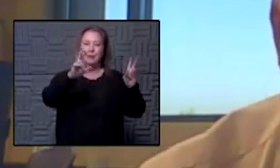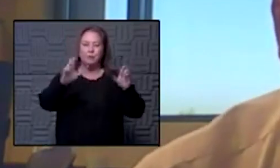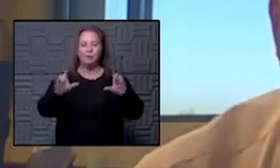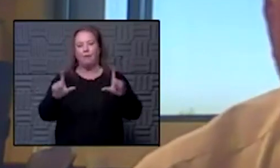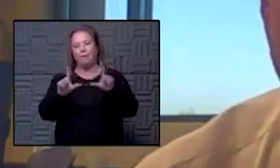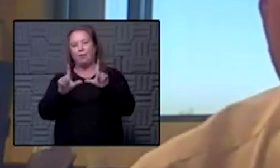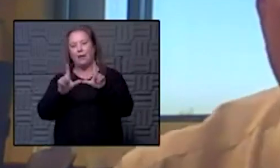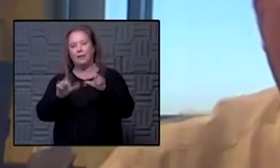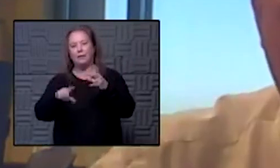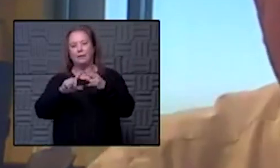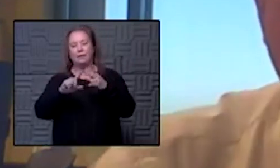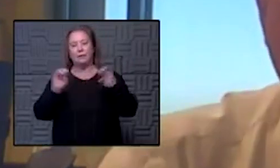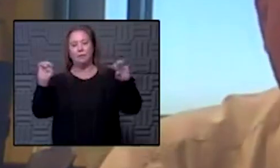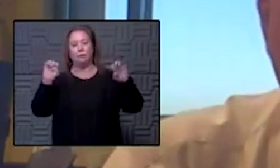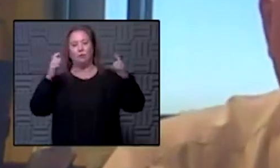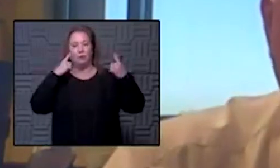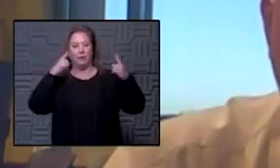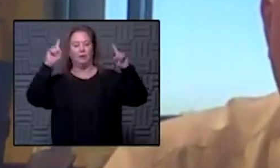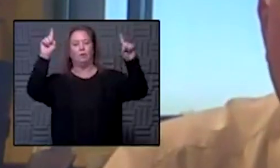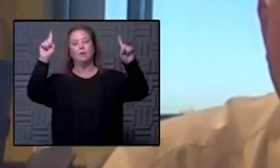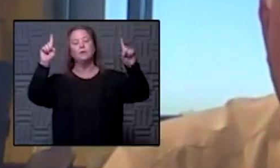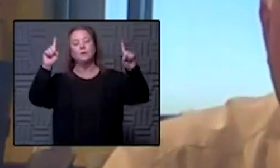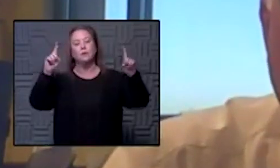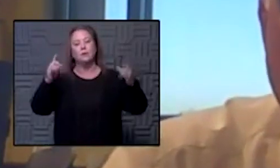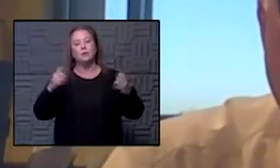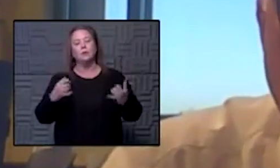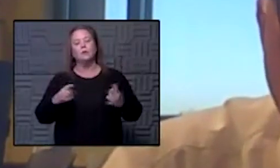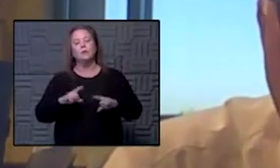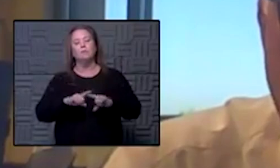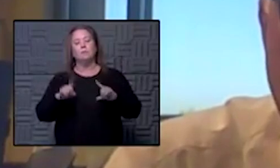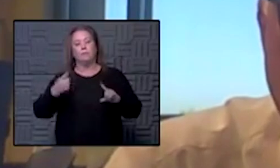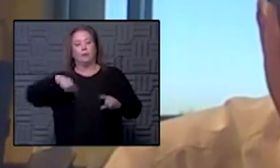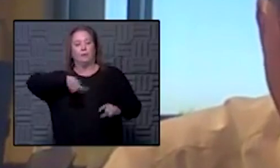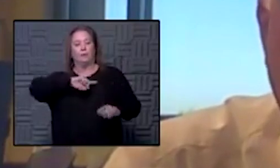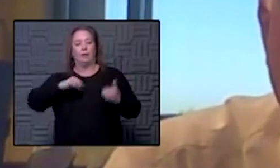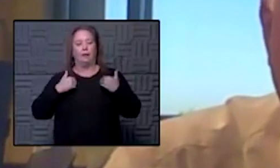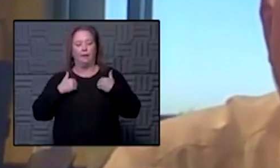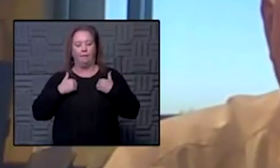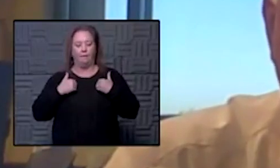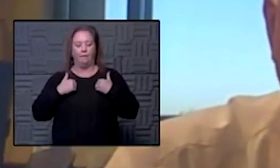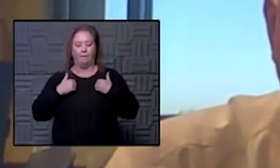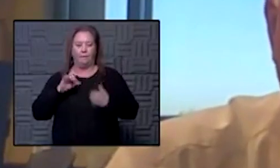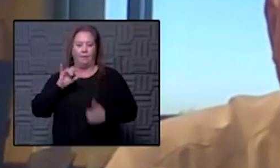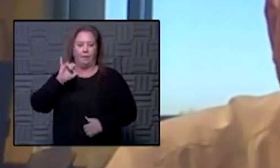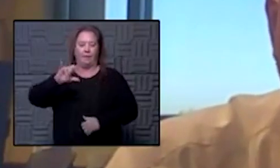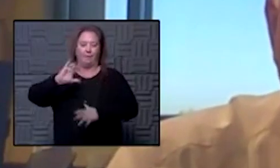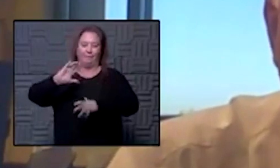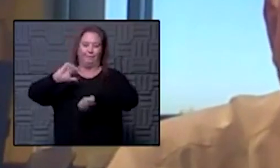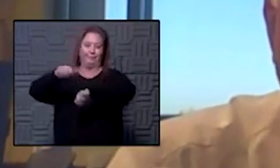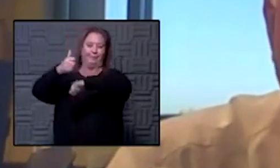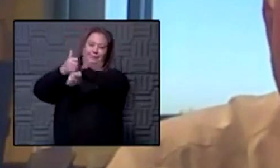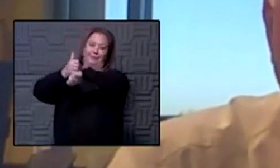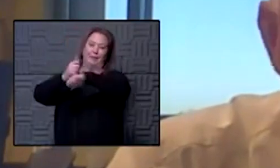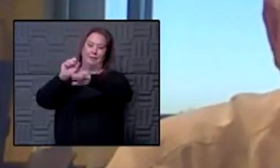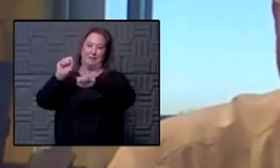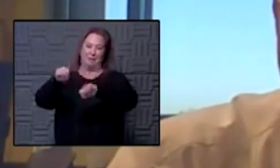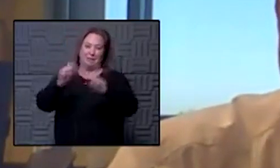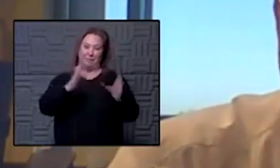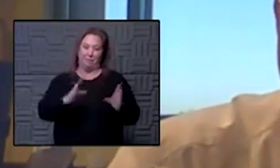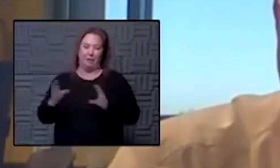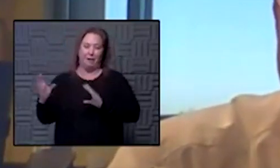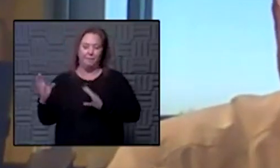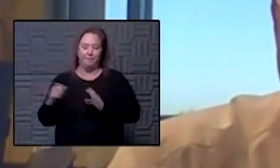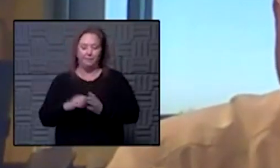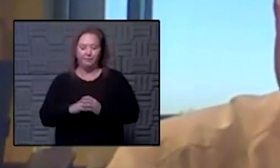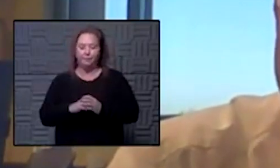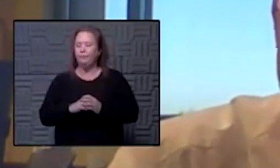emergency declarations and the like but we've got that uh uh plan it's on the shelf uh that could be activated it won't